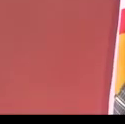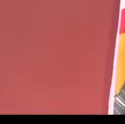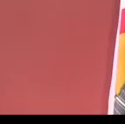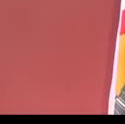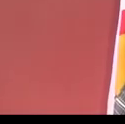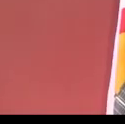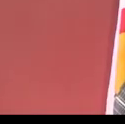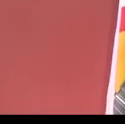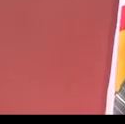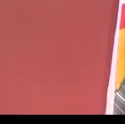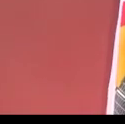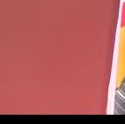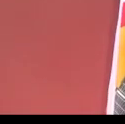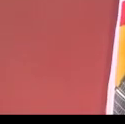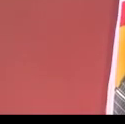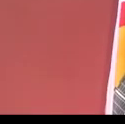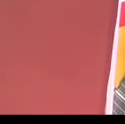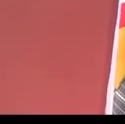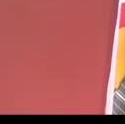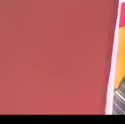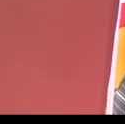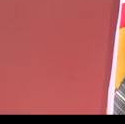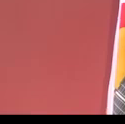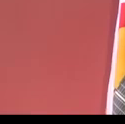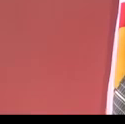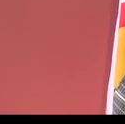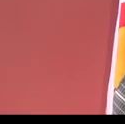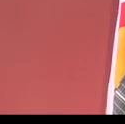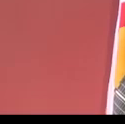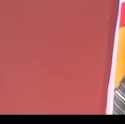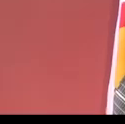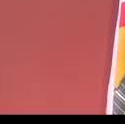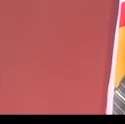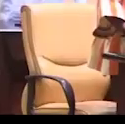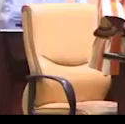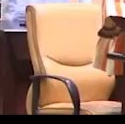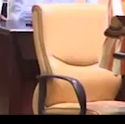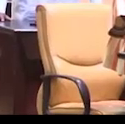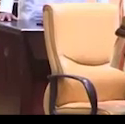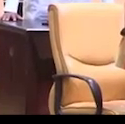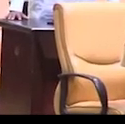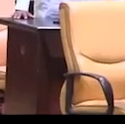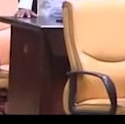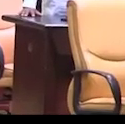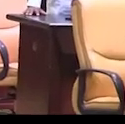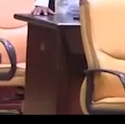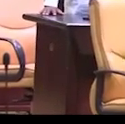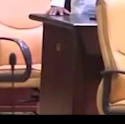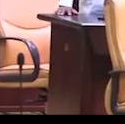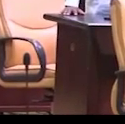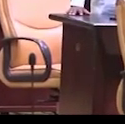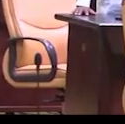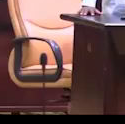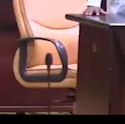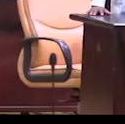where evil and poverty shall be done away with, a country of brotherhood, where all success shall be founded on